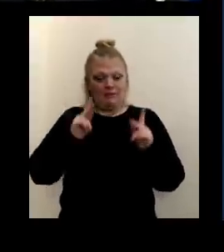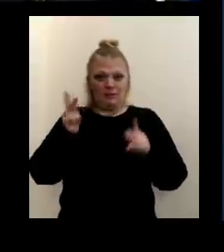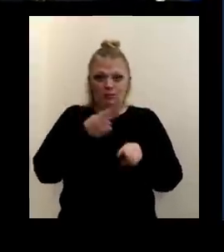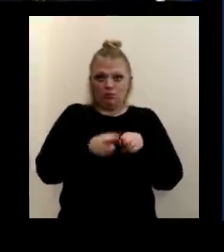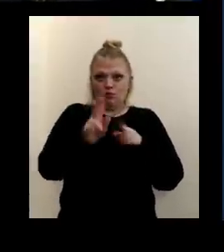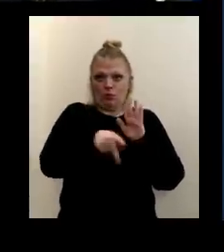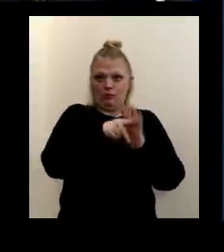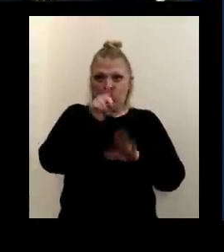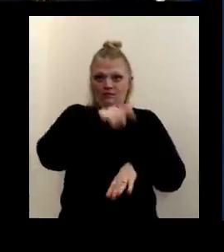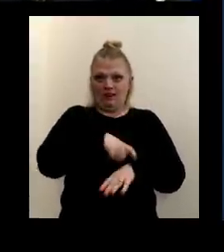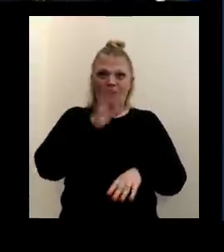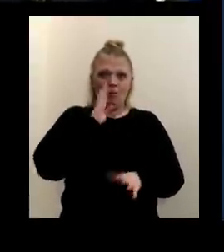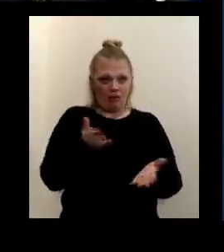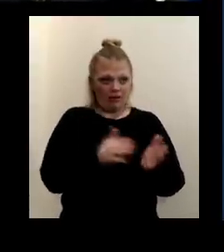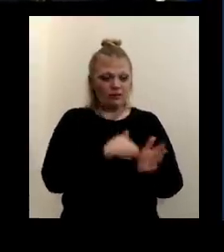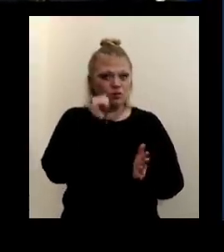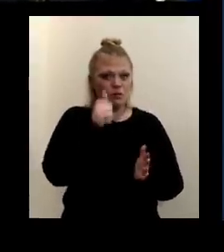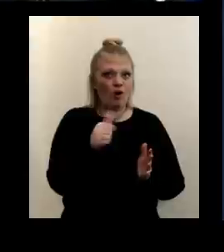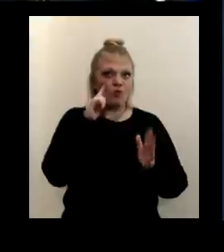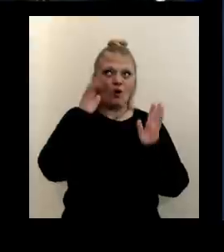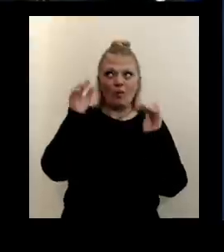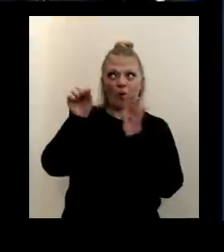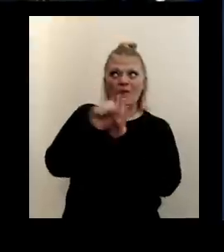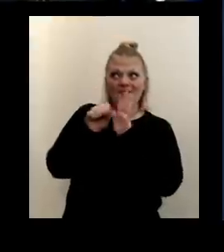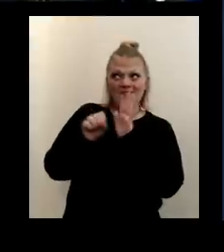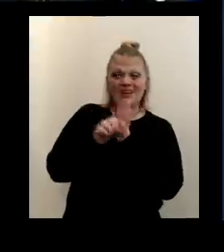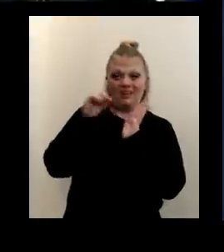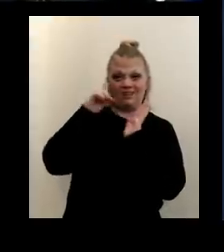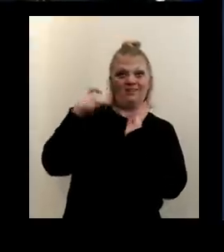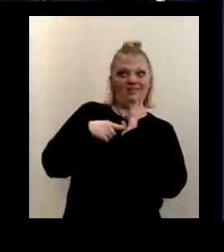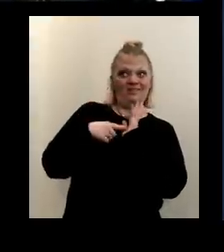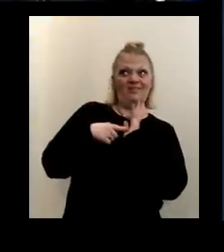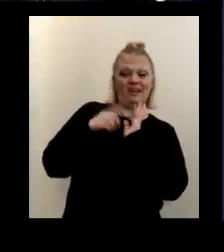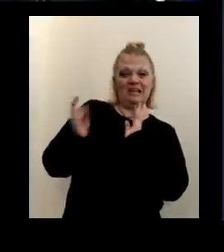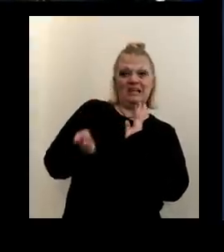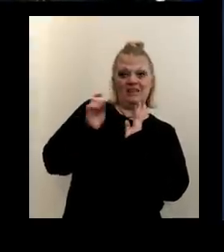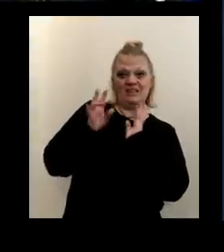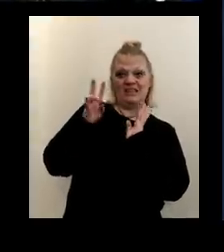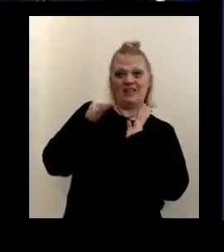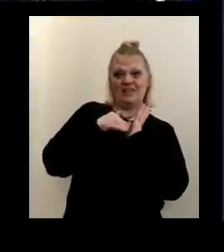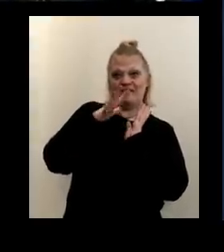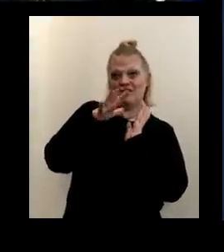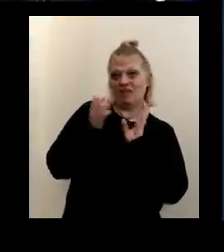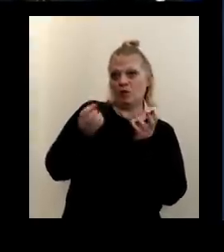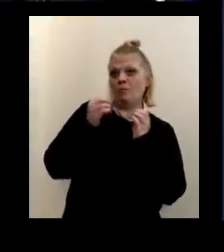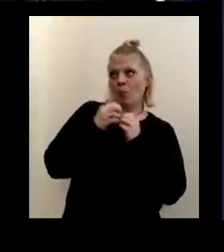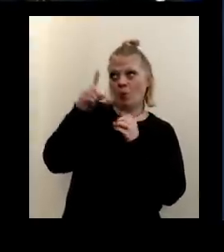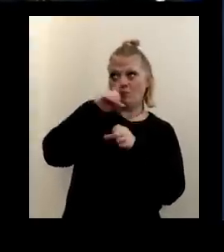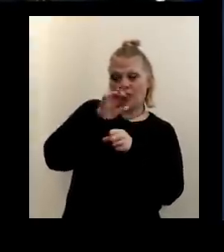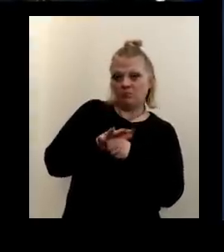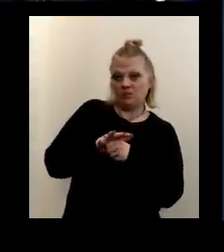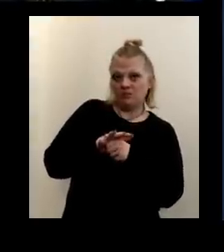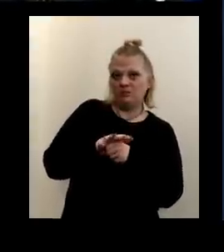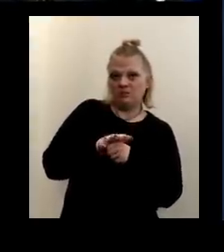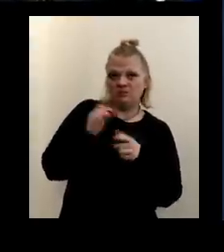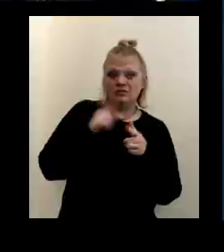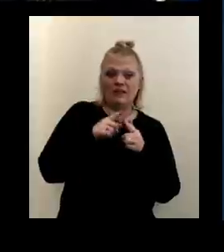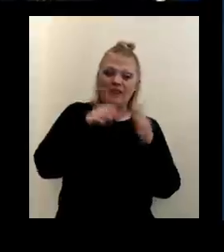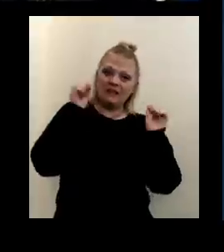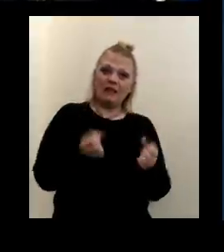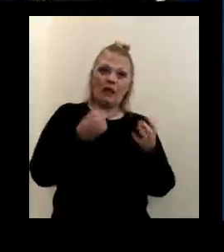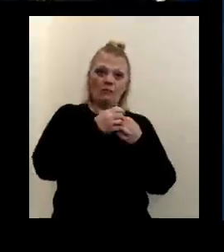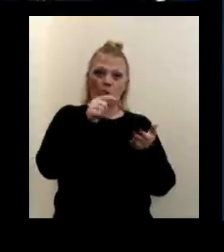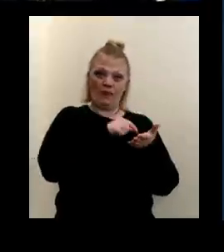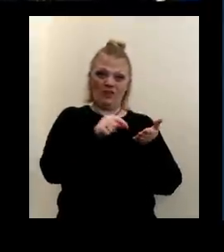We'll do it again tomorrow. And I hope New York state gives us those 7,500 doses that are promised so that we can do more later this week